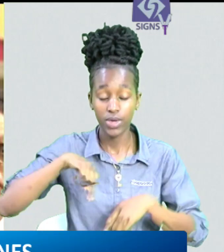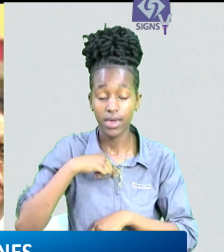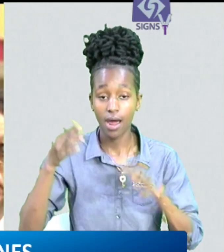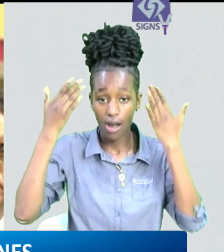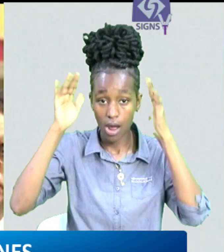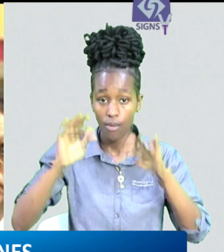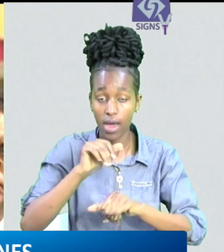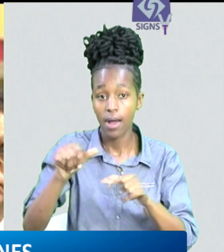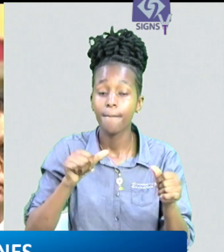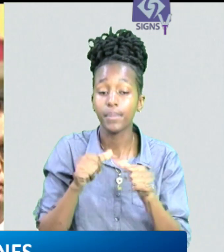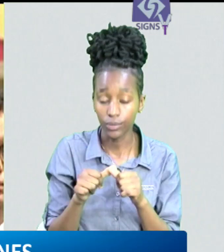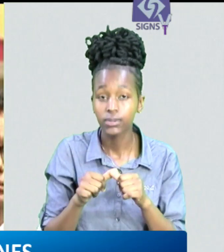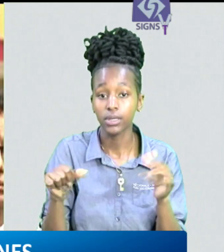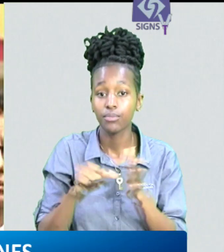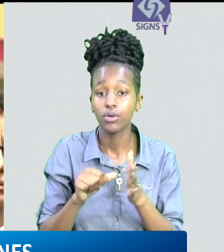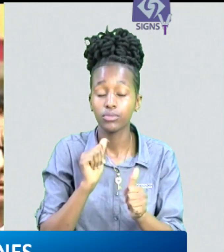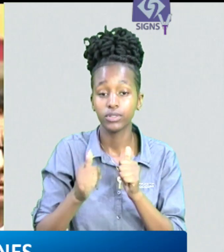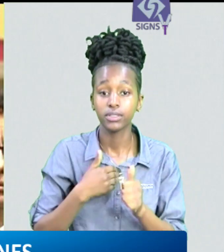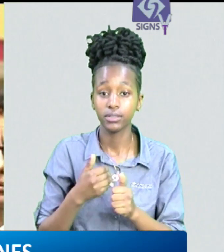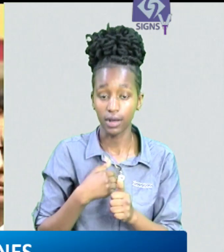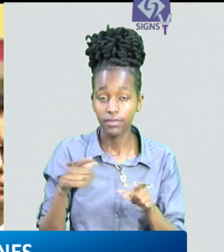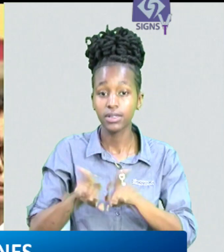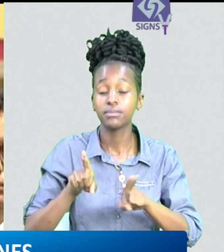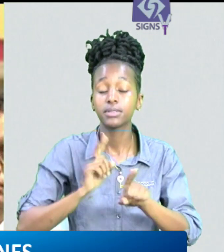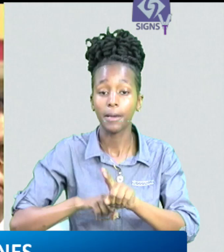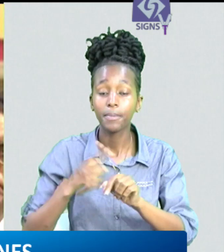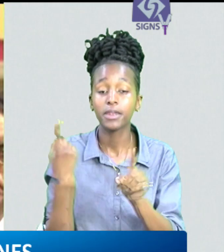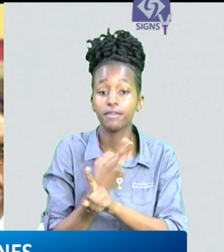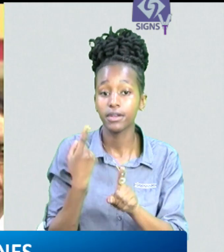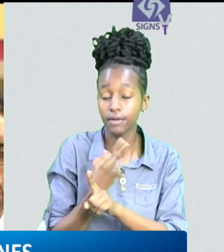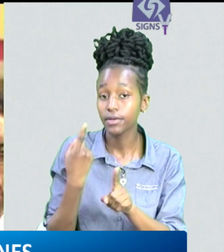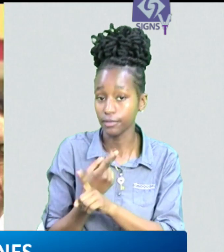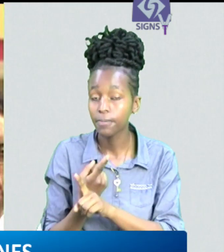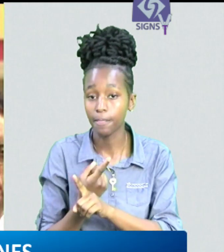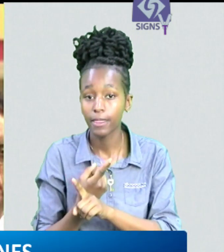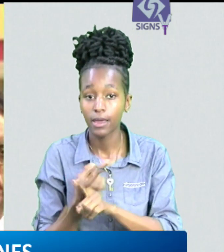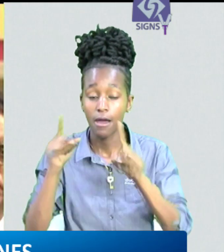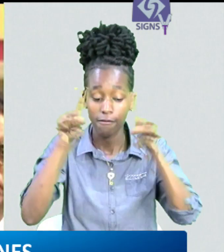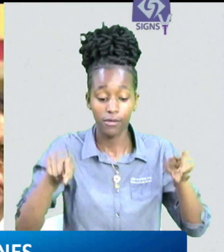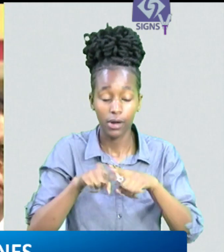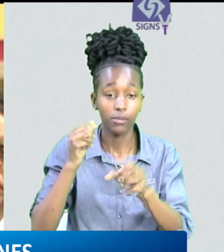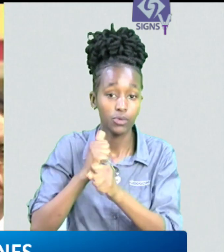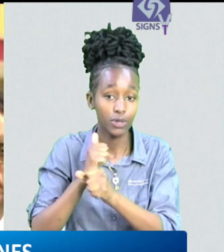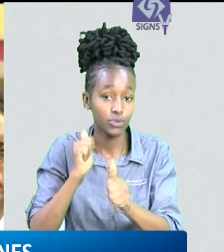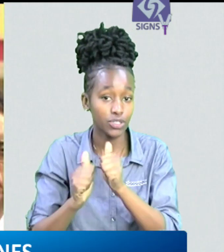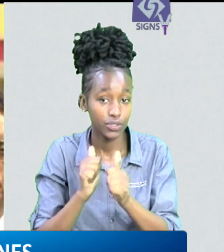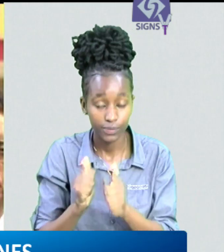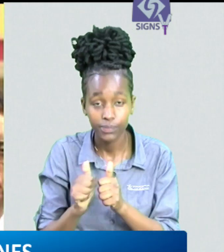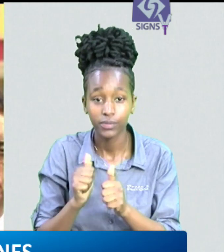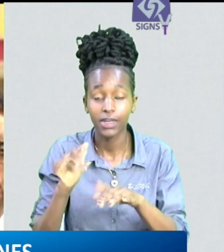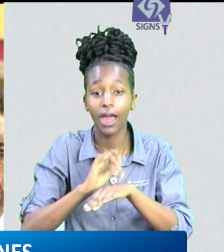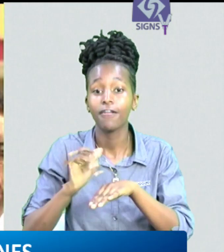unjust configuration of multilateral institutional frameworks that perpetuate place